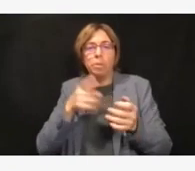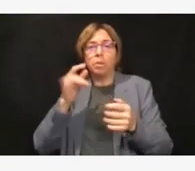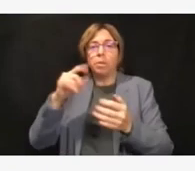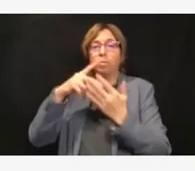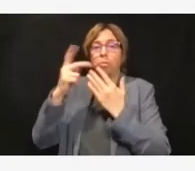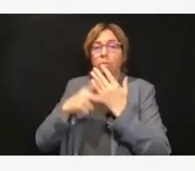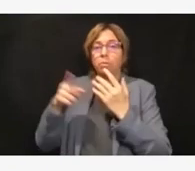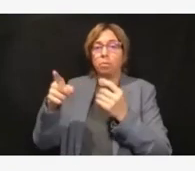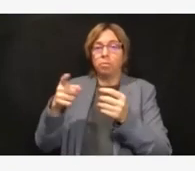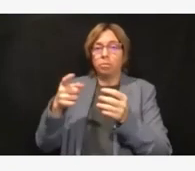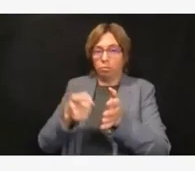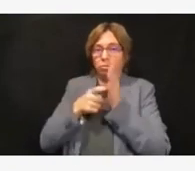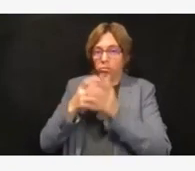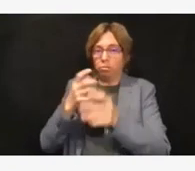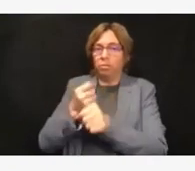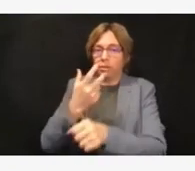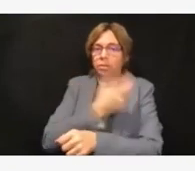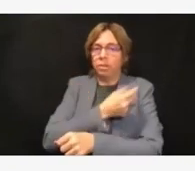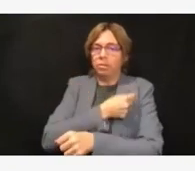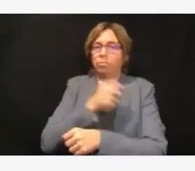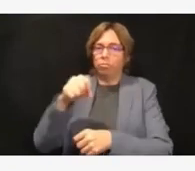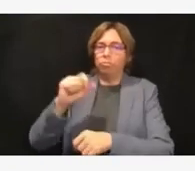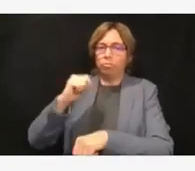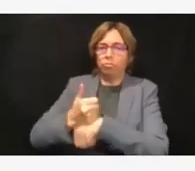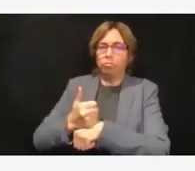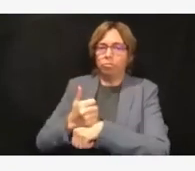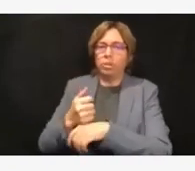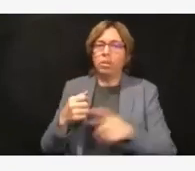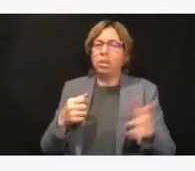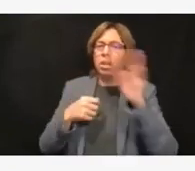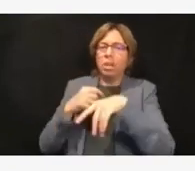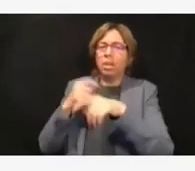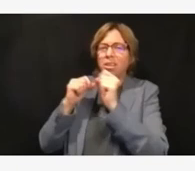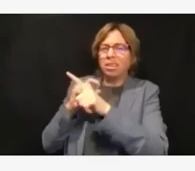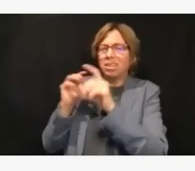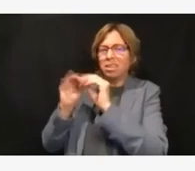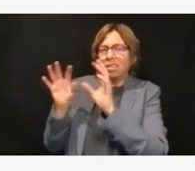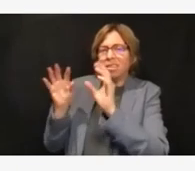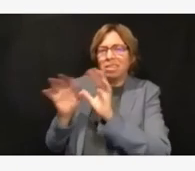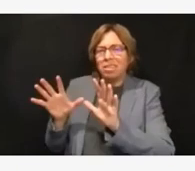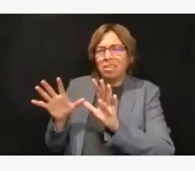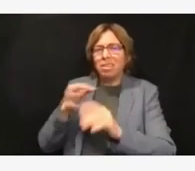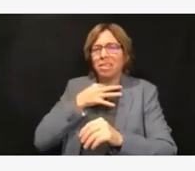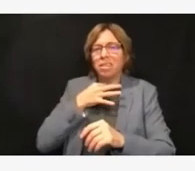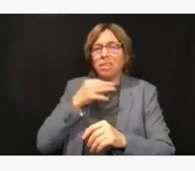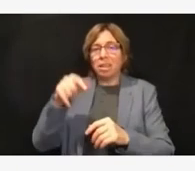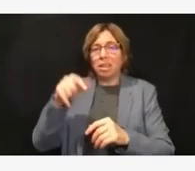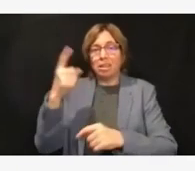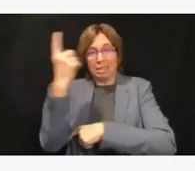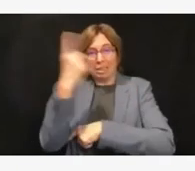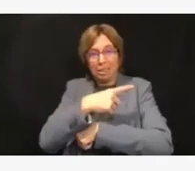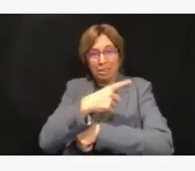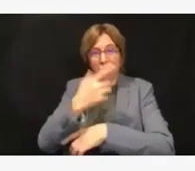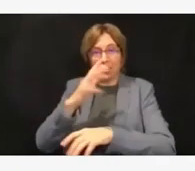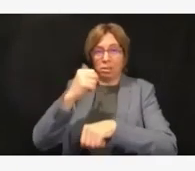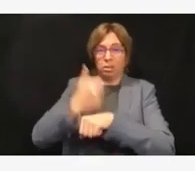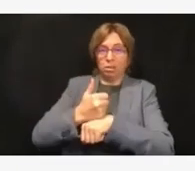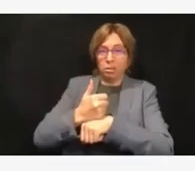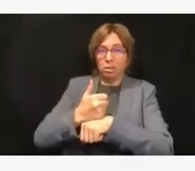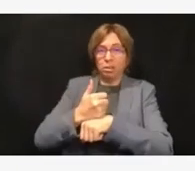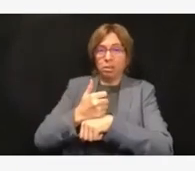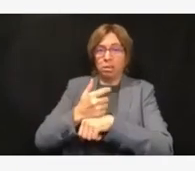just to make sure that I have this accurate, that deadline is basically now, then you're moving forward?